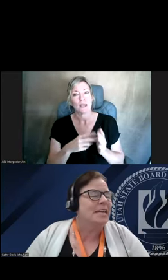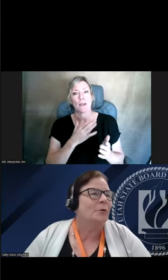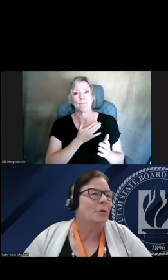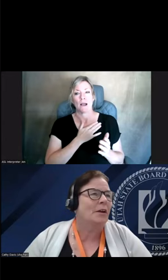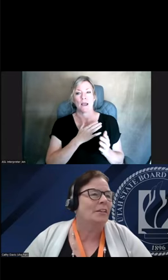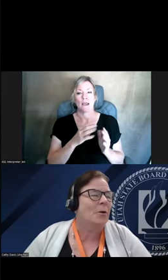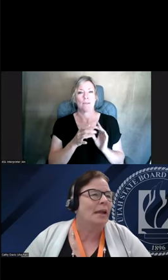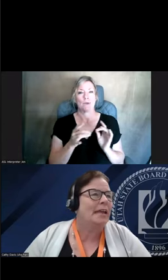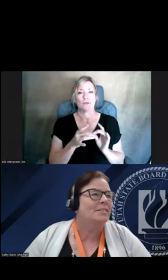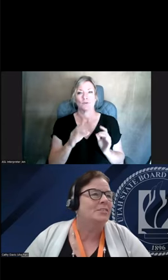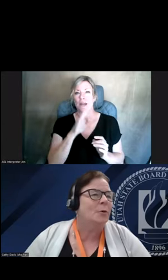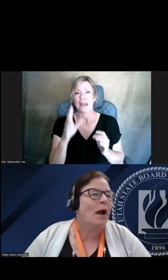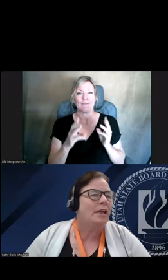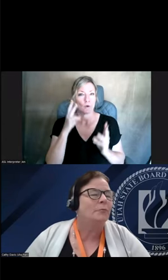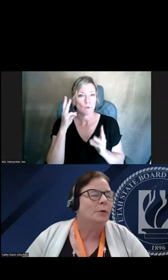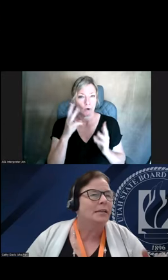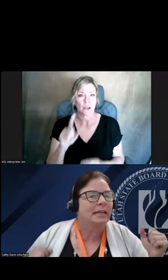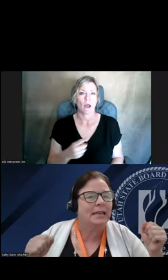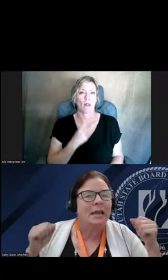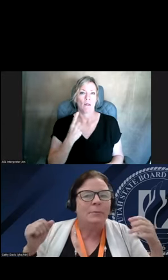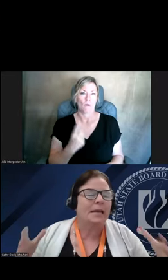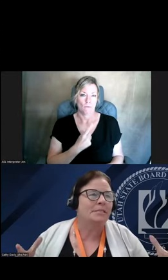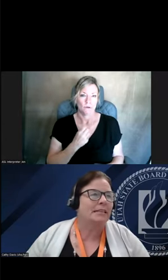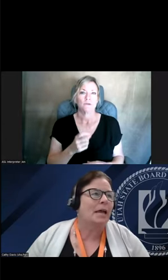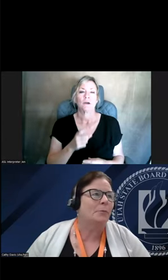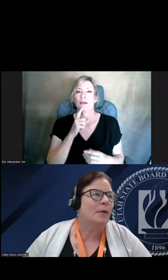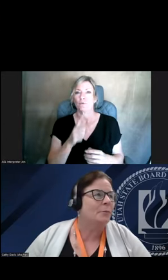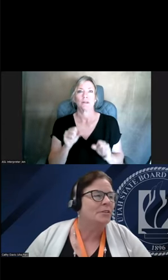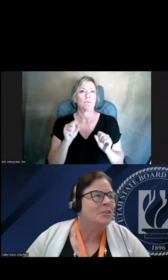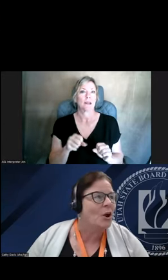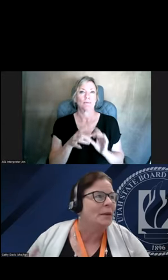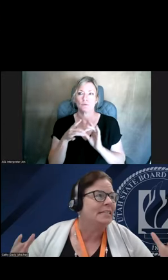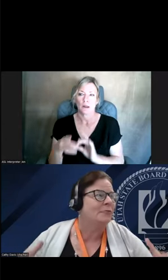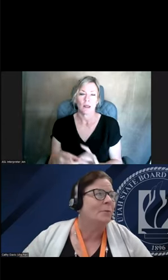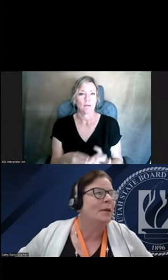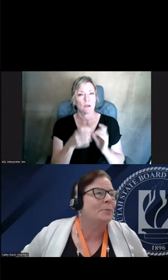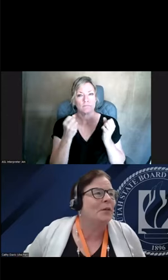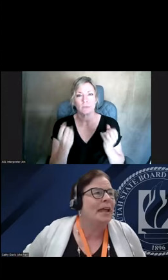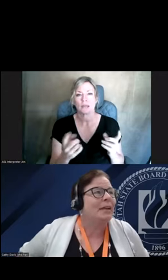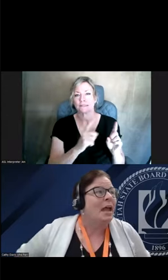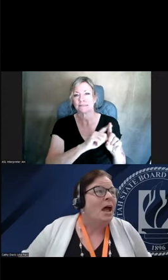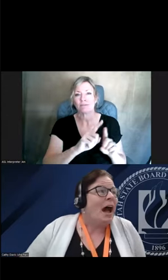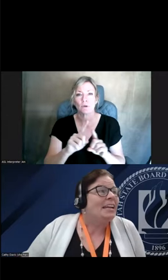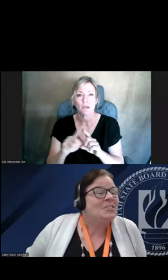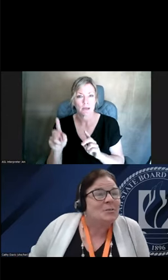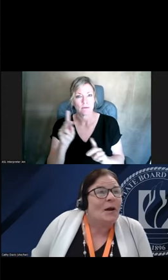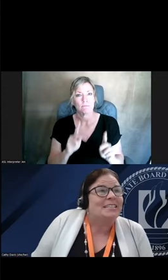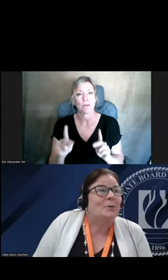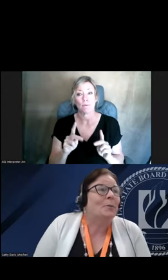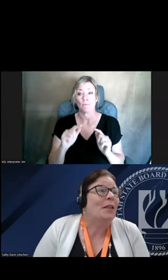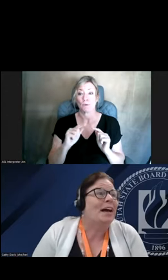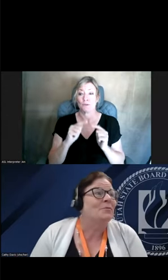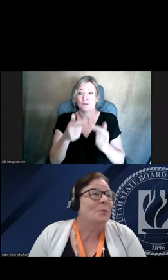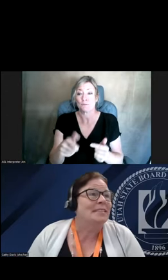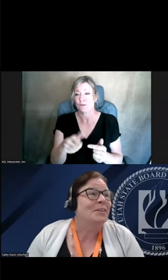mantra is never worry alone. And so I've really been able to collaborate with so many different people. And I just want